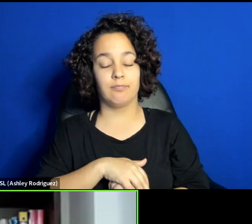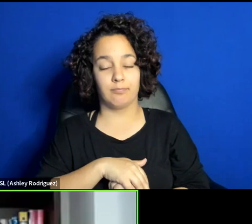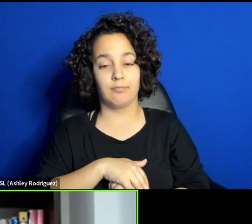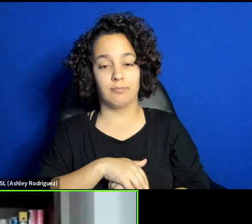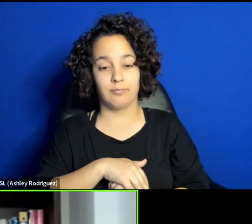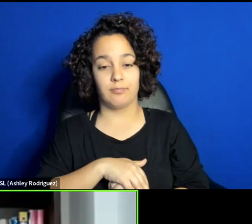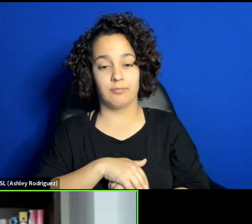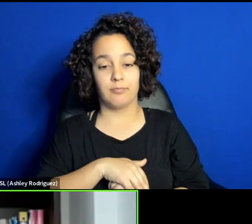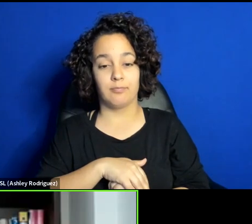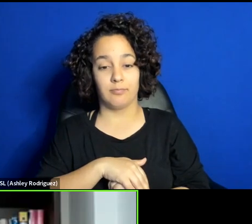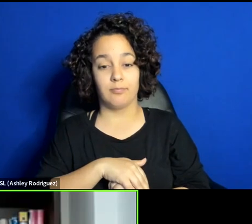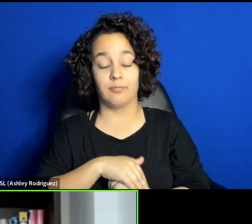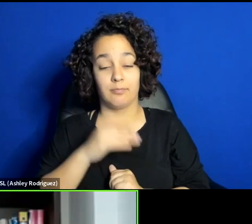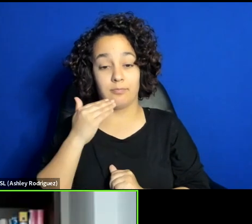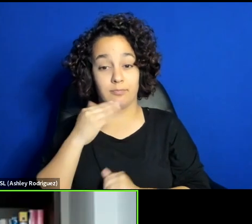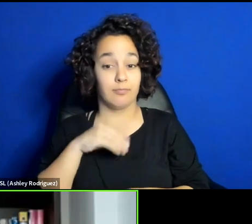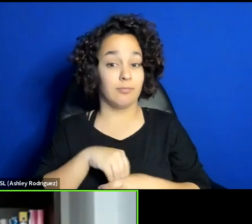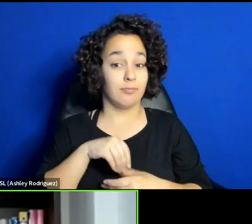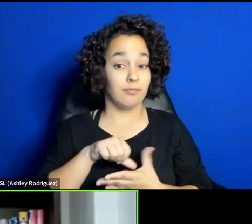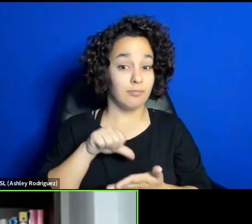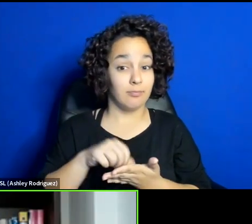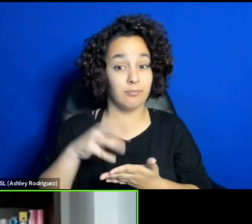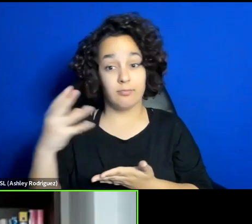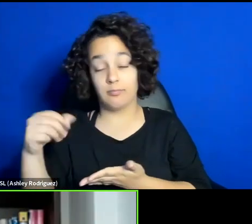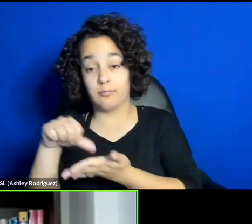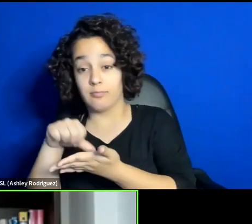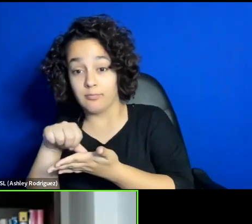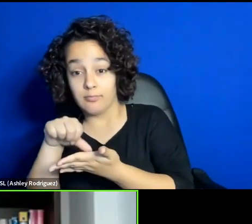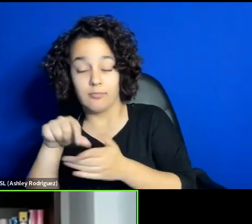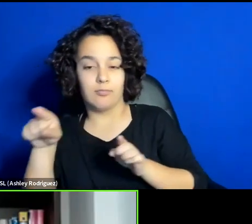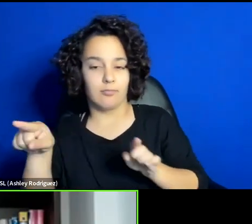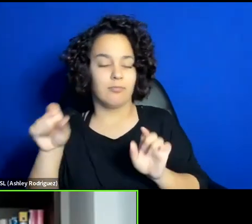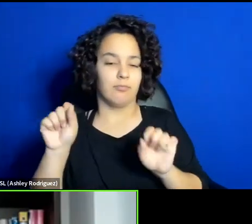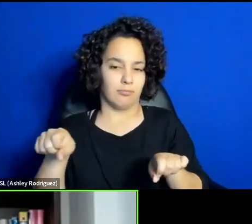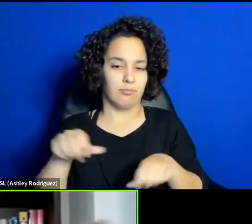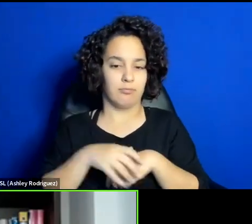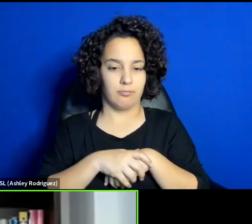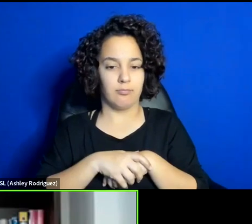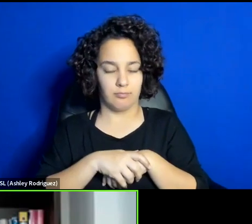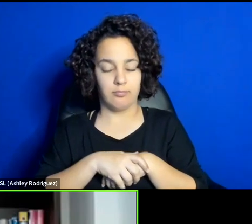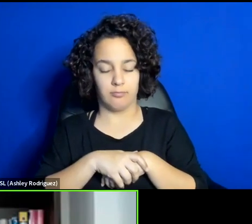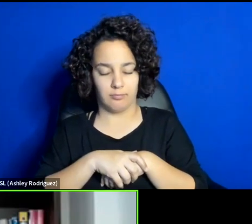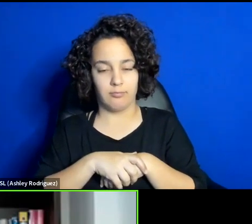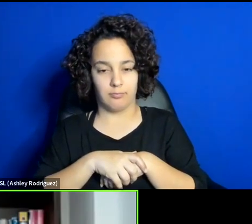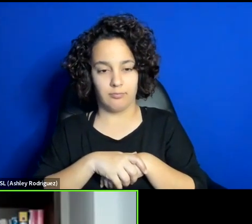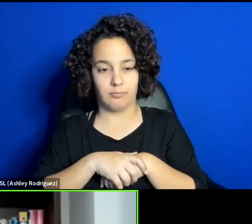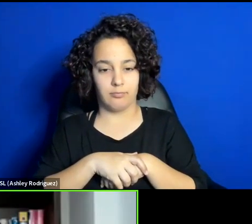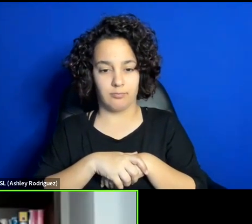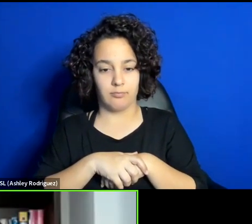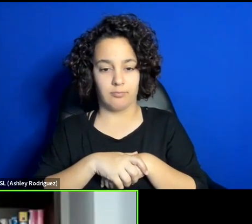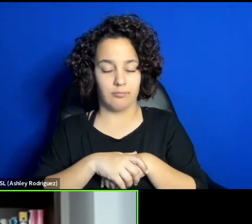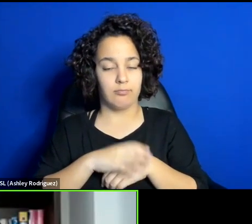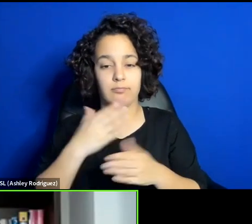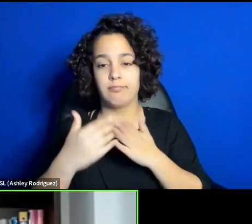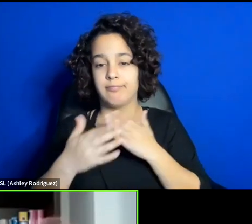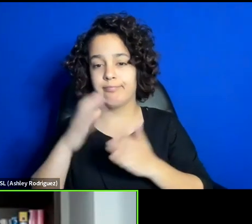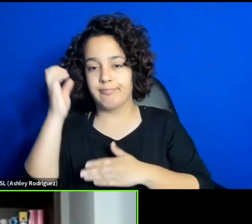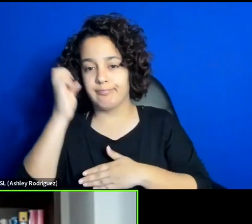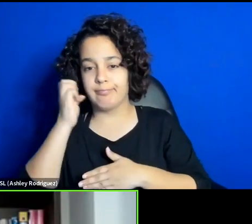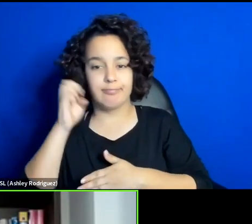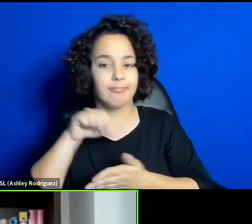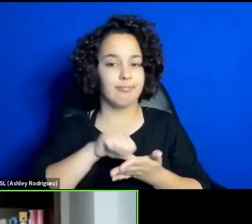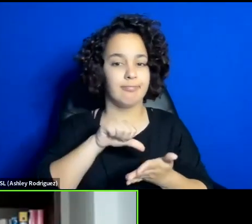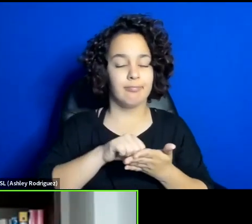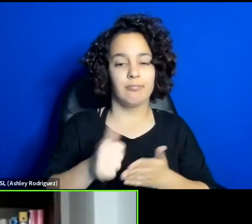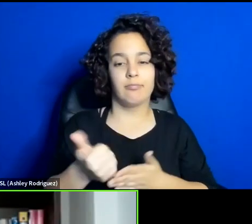relationship can be inside Iran and also can be between Iran and Europe and Iran and other